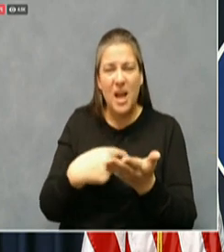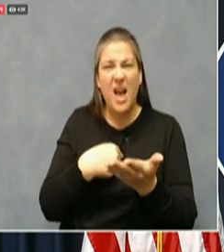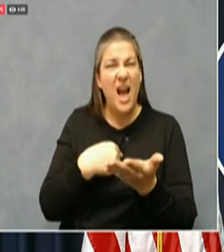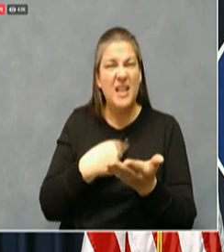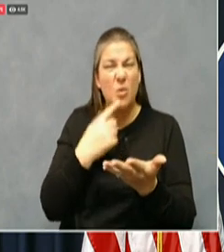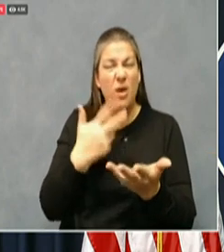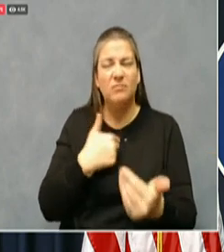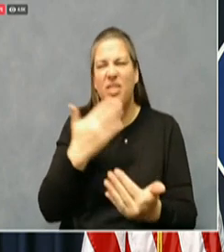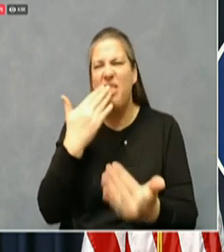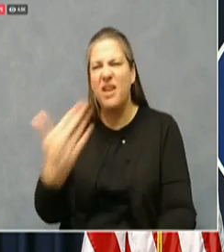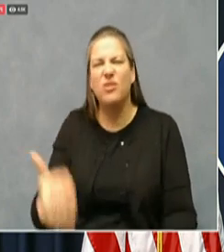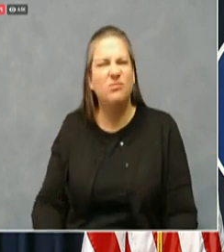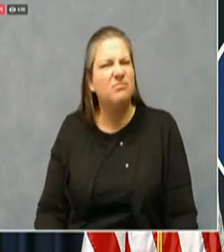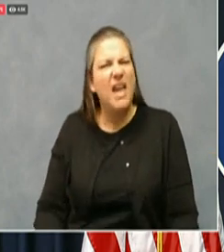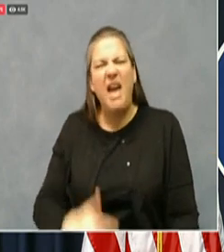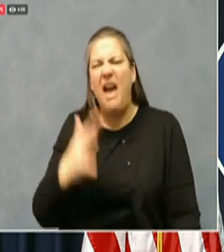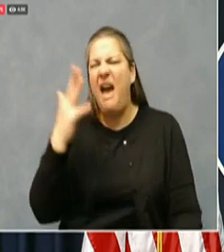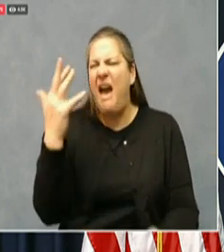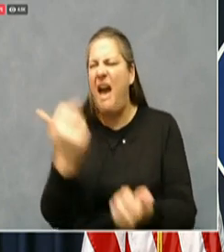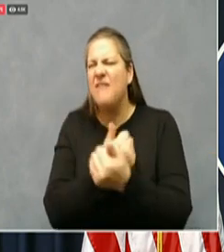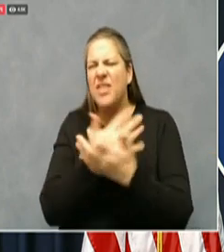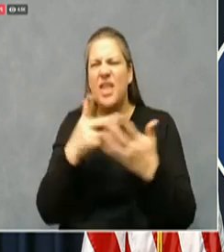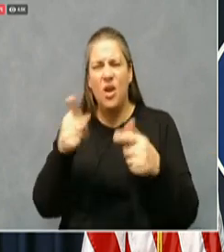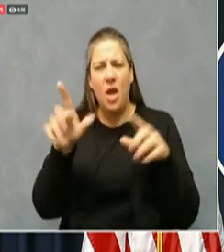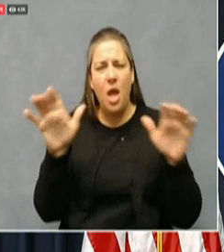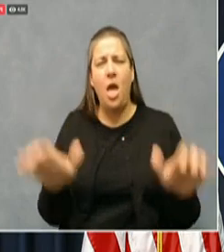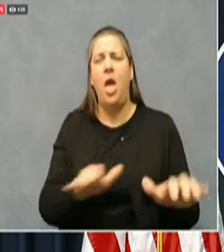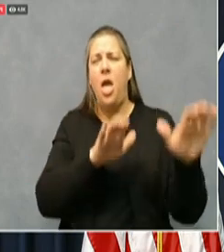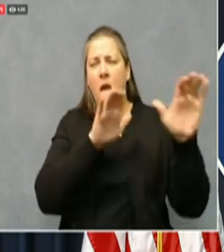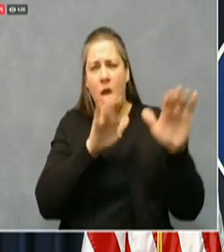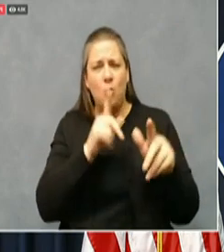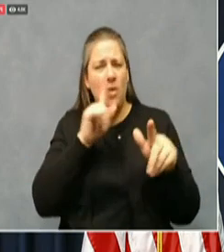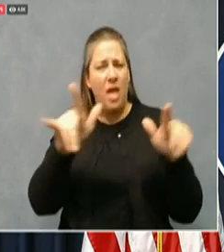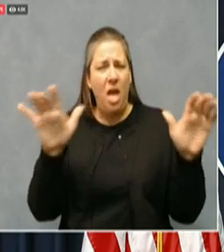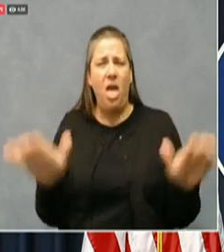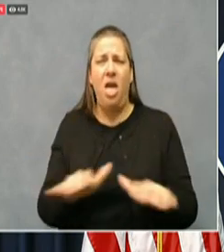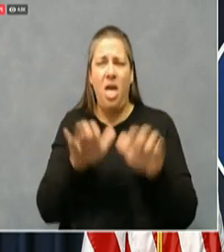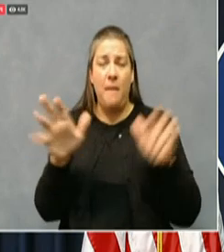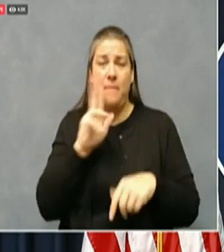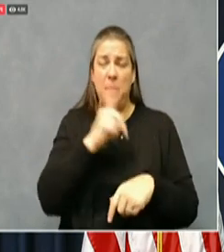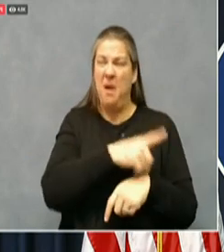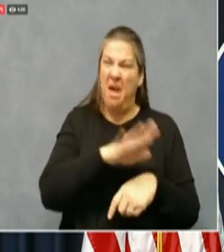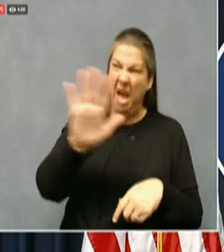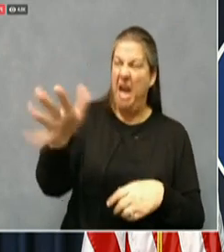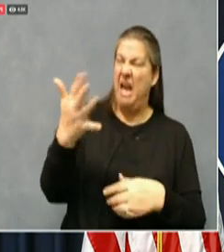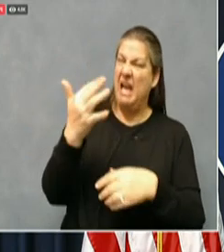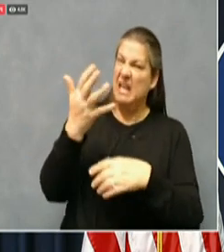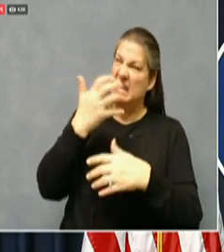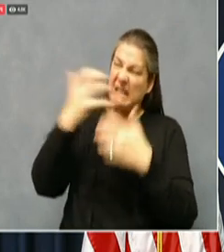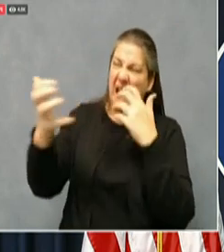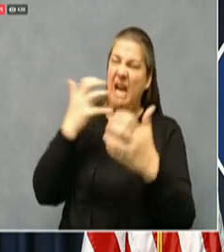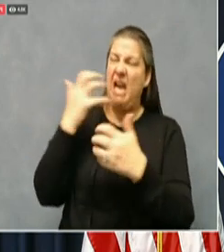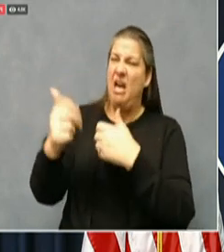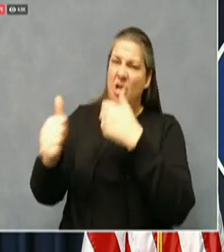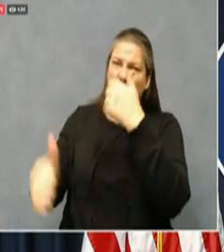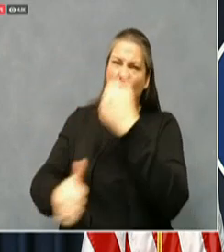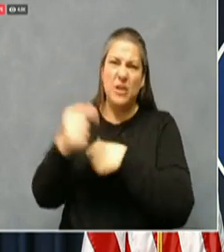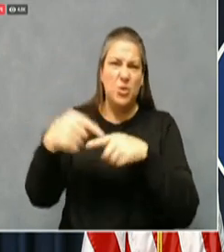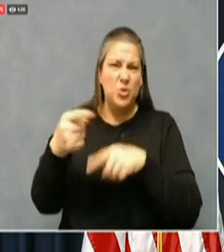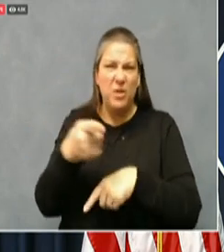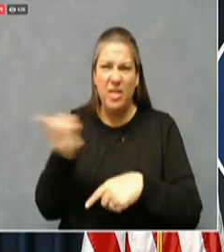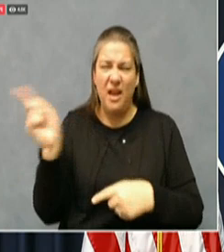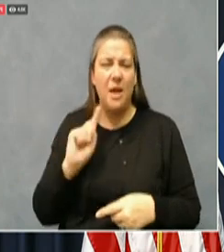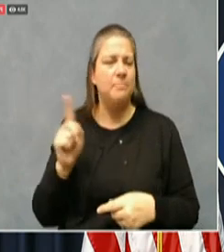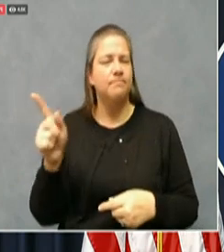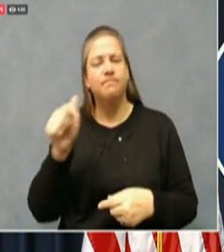you've done. Thank you. I mean, they're out there saving lives and people are yelling at them and making threats and that doing the right thing supposed to be hard.